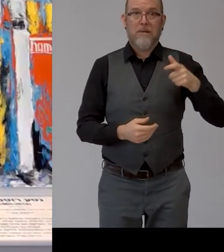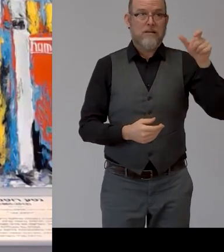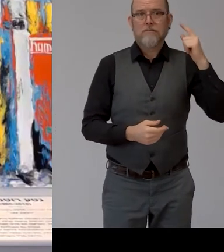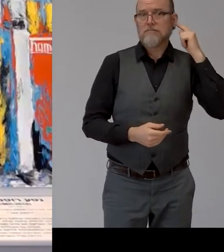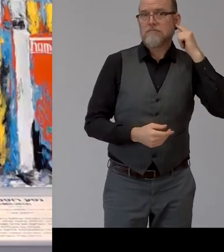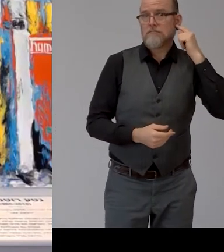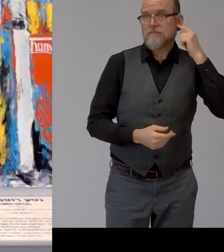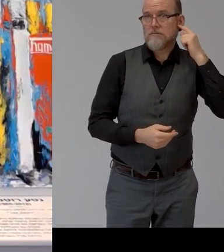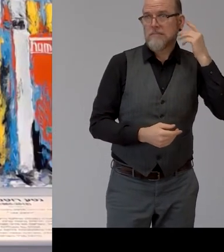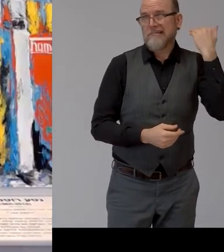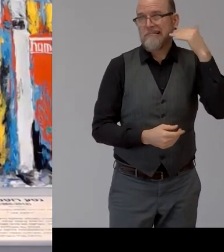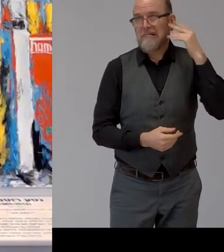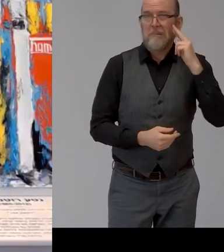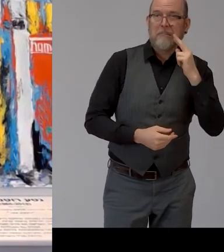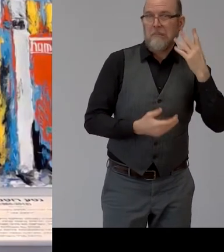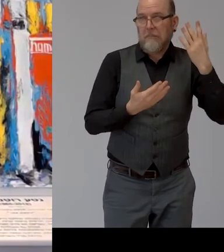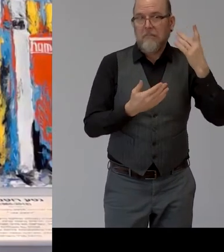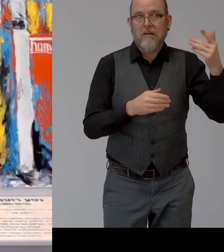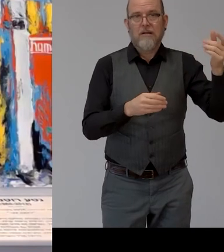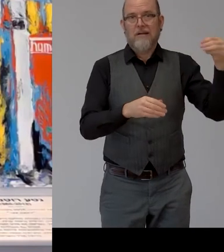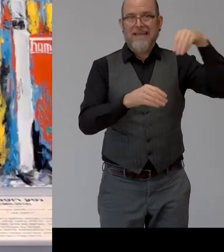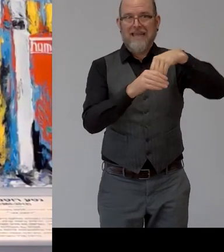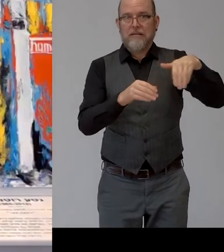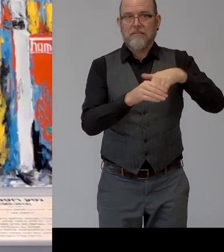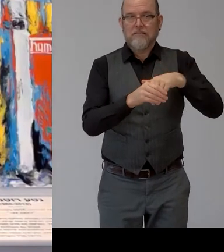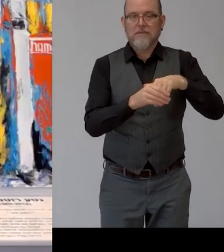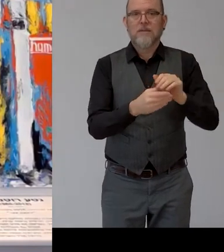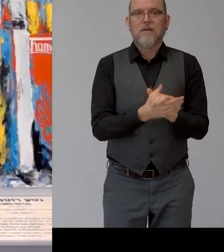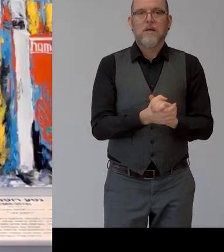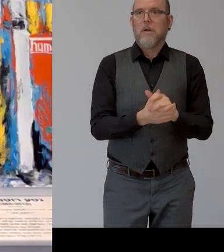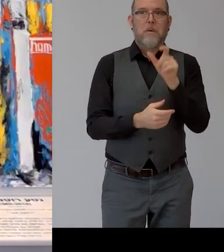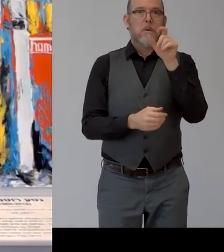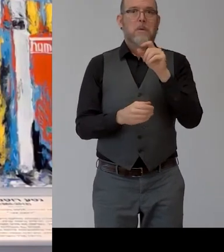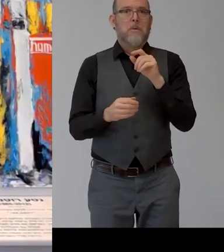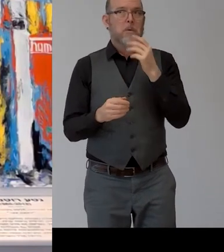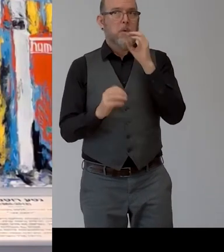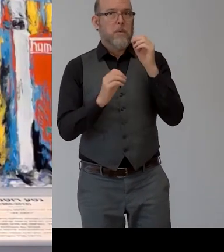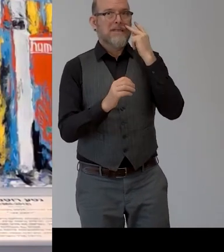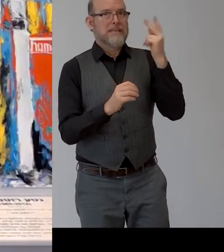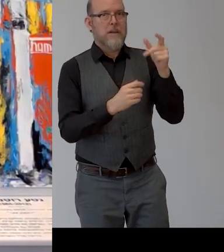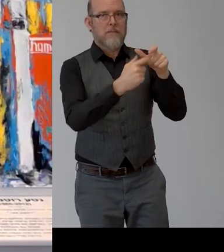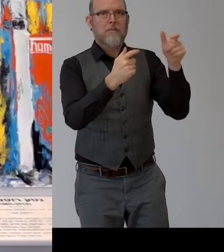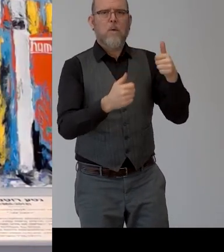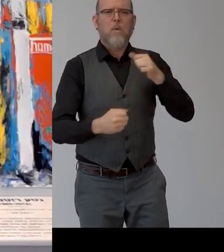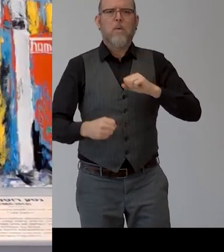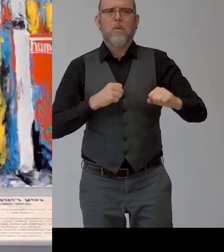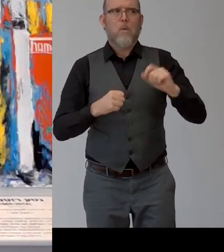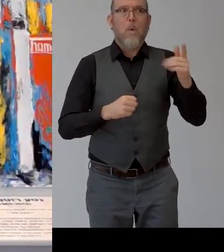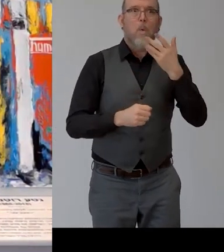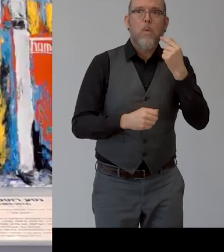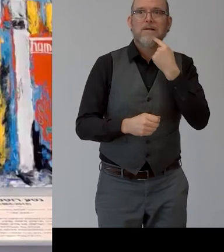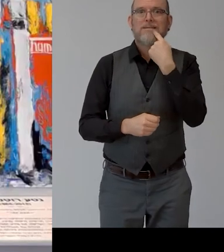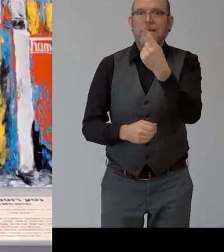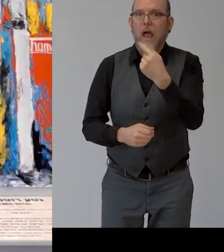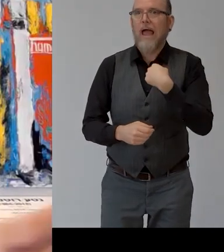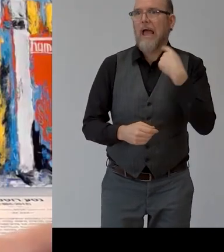um again it's not visible and she came to work and the truth is she didn't want to share with anyone that she had such a disability and